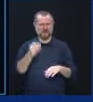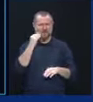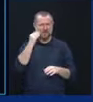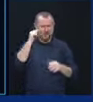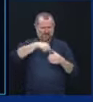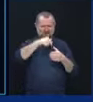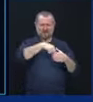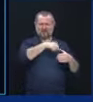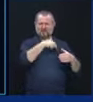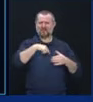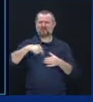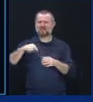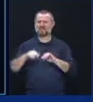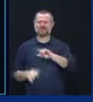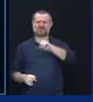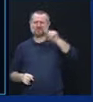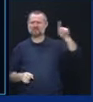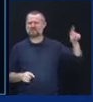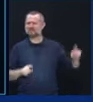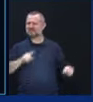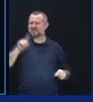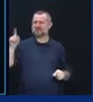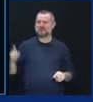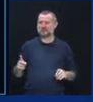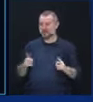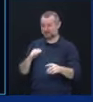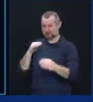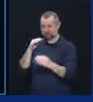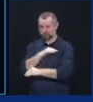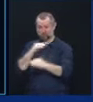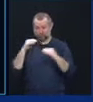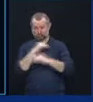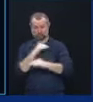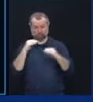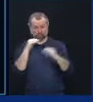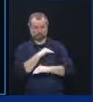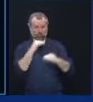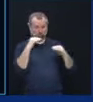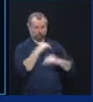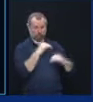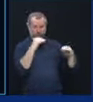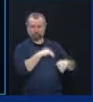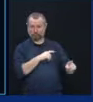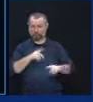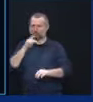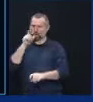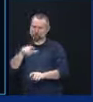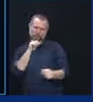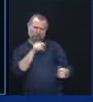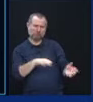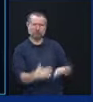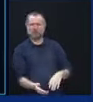cruel to say to people who lost a loved one, maybe they didn't have to die. It's cruel.